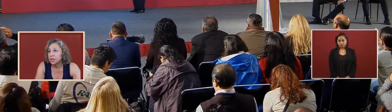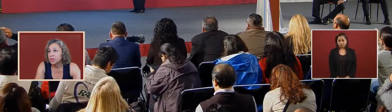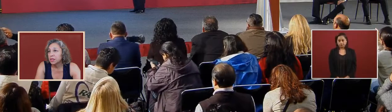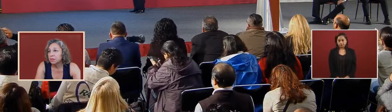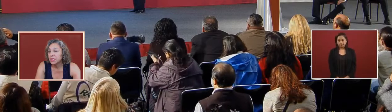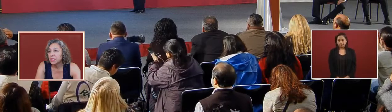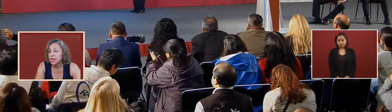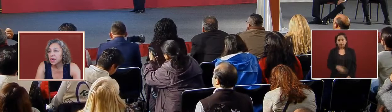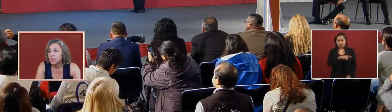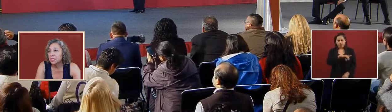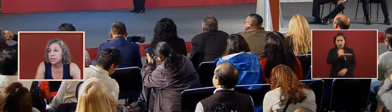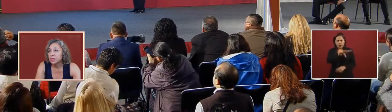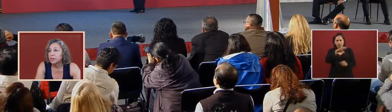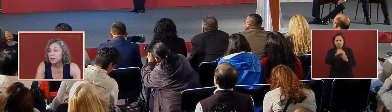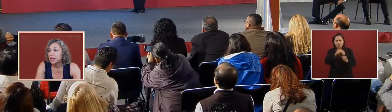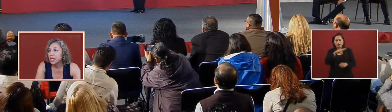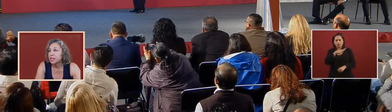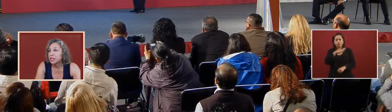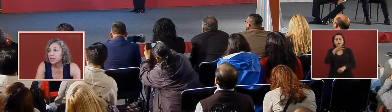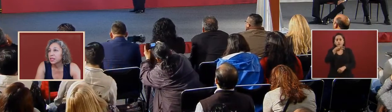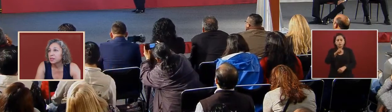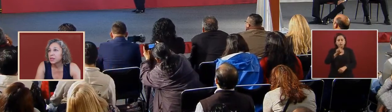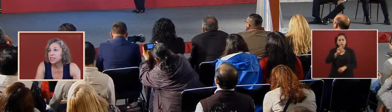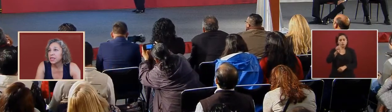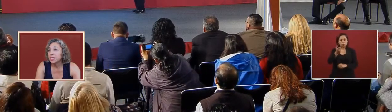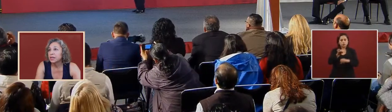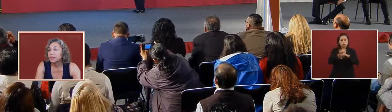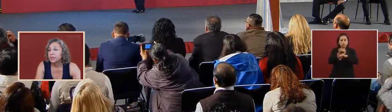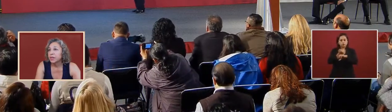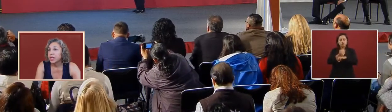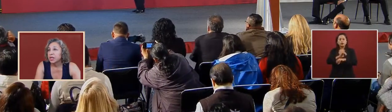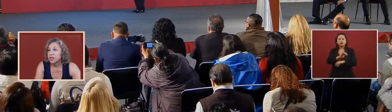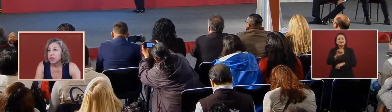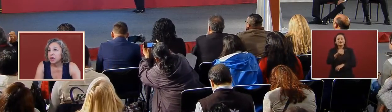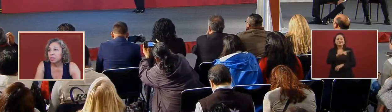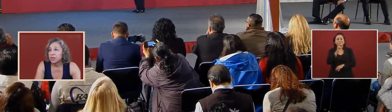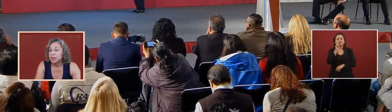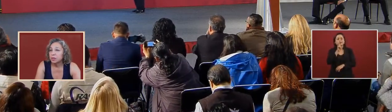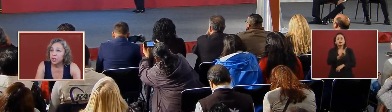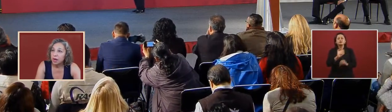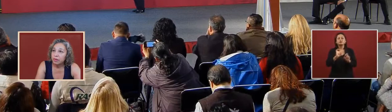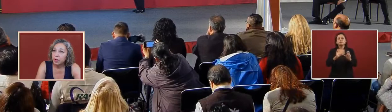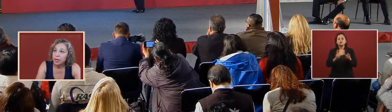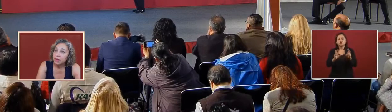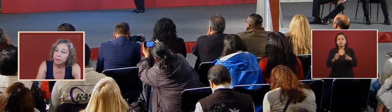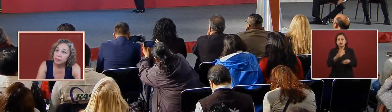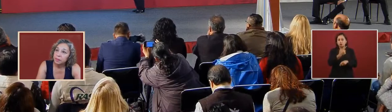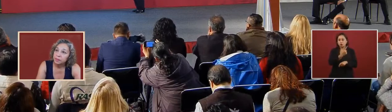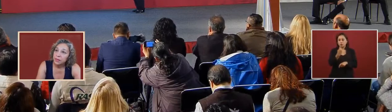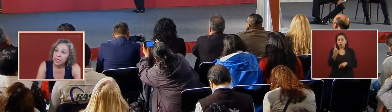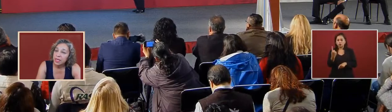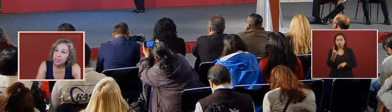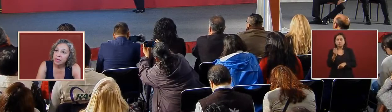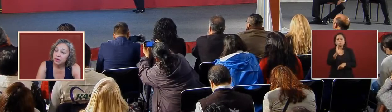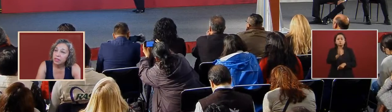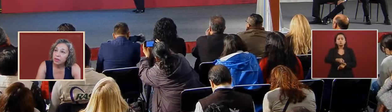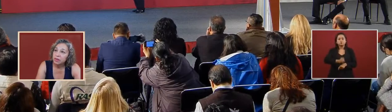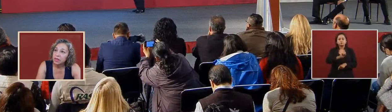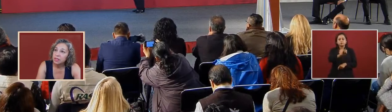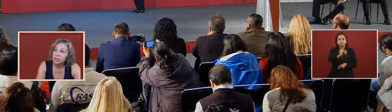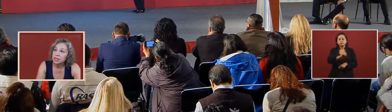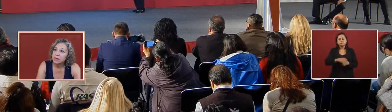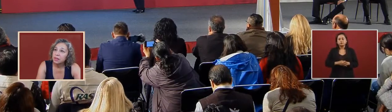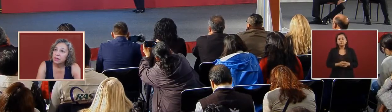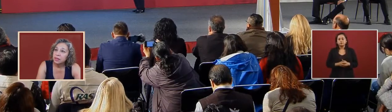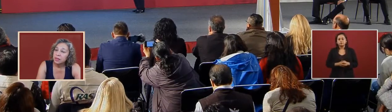you can see by state yes it's by state chapas one out of one yes here it's